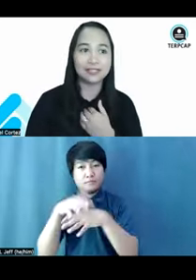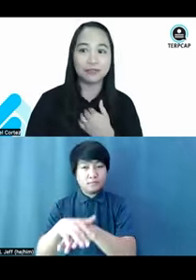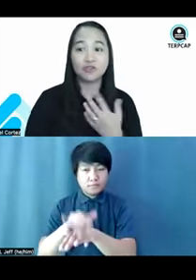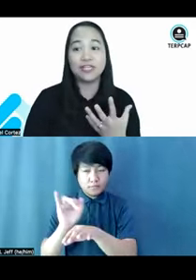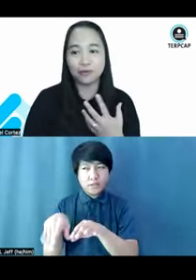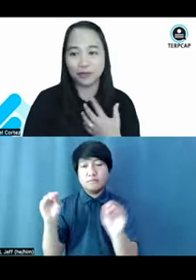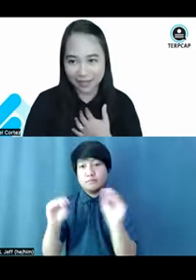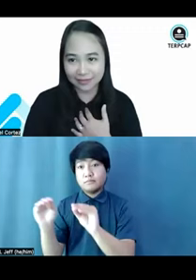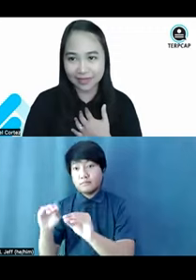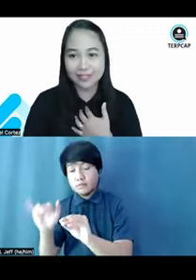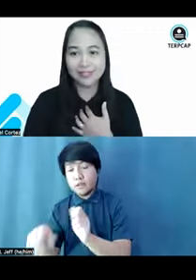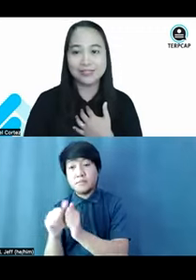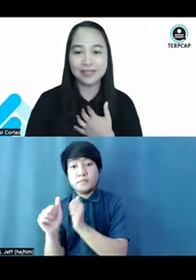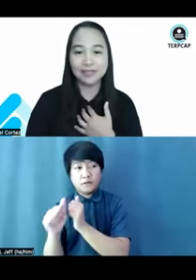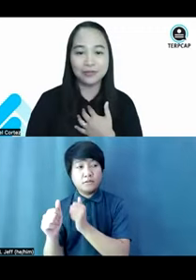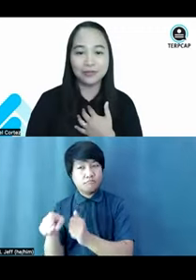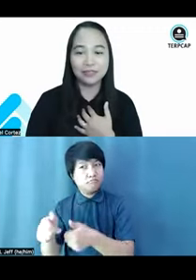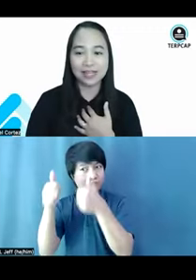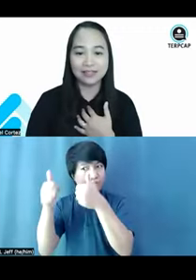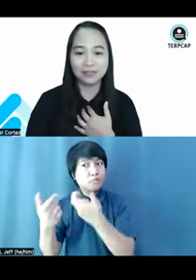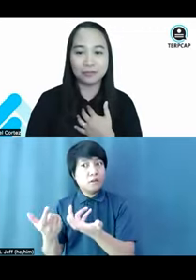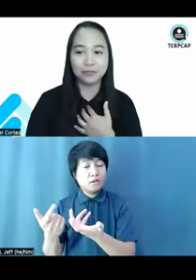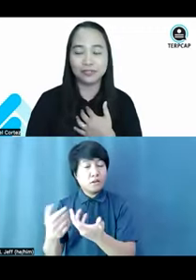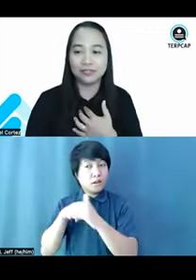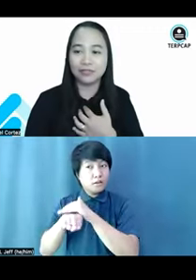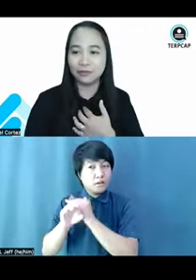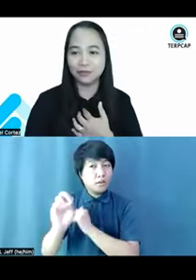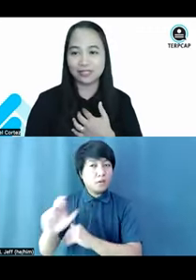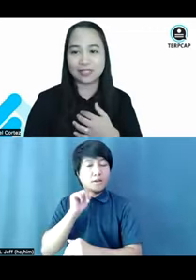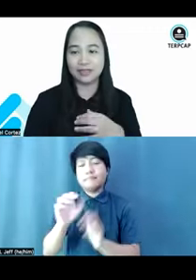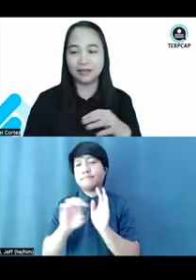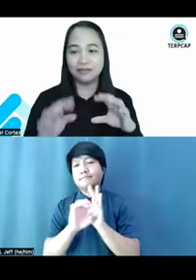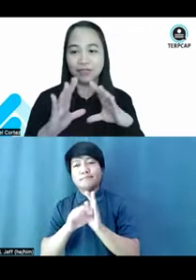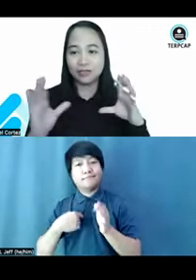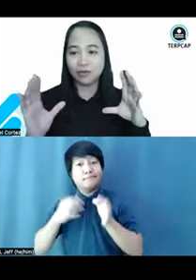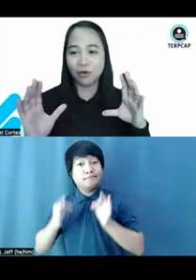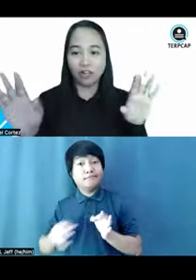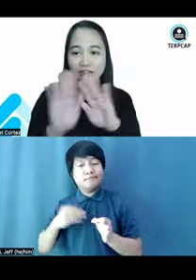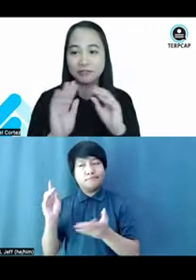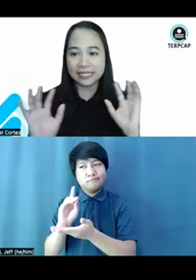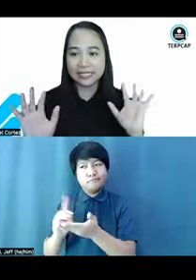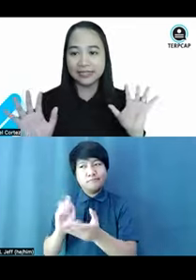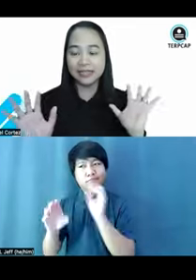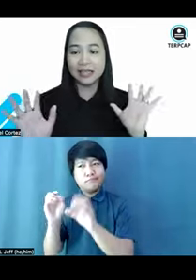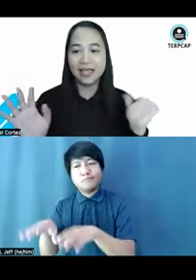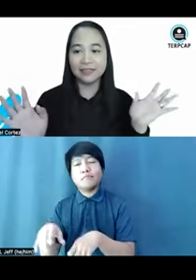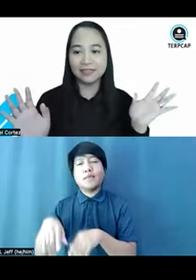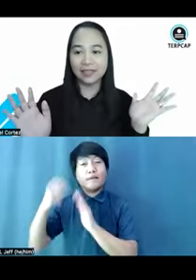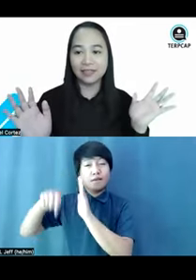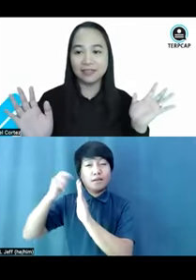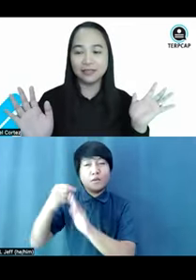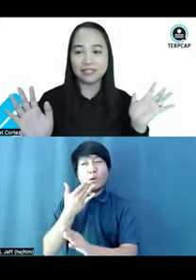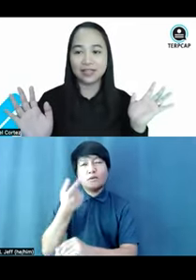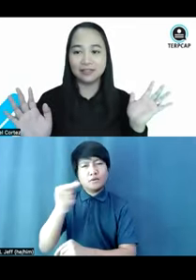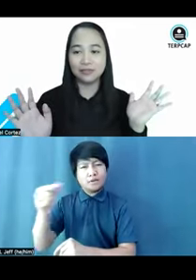if it's an accessible choice or not. So, let's say you decided to put, you know, there's like a video all green, and